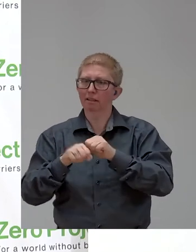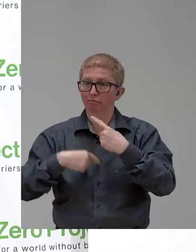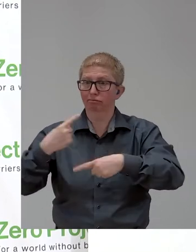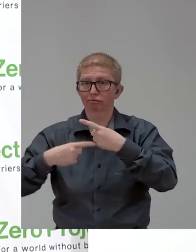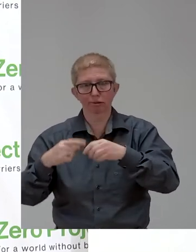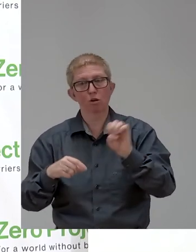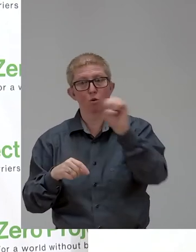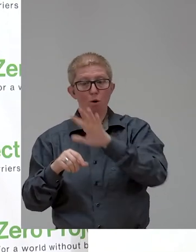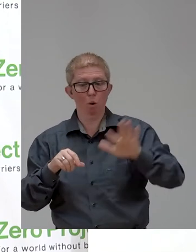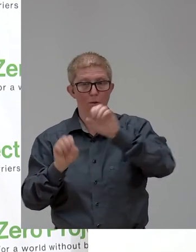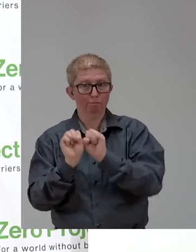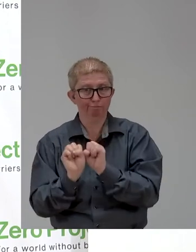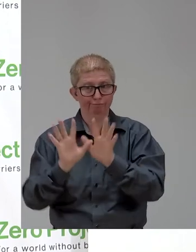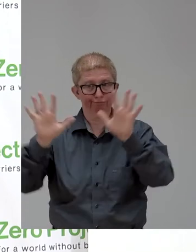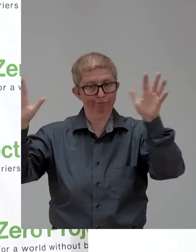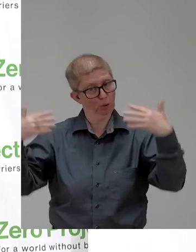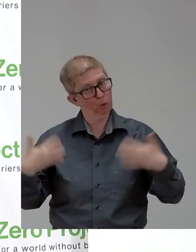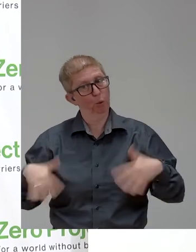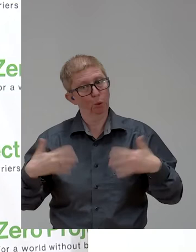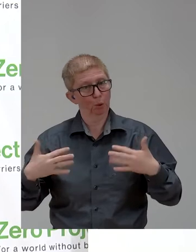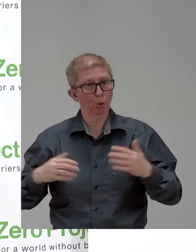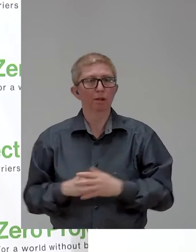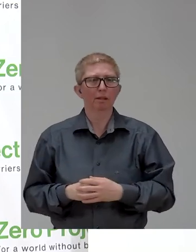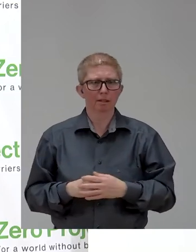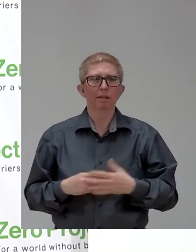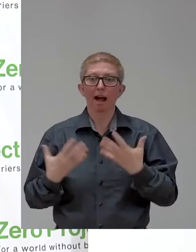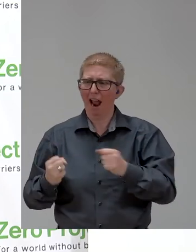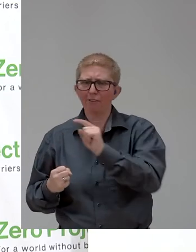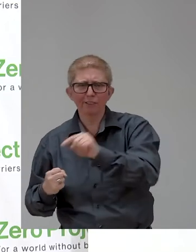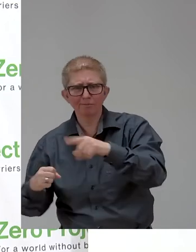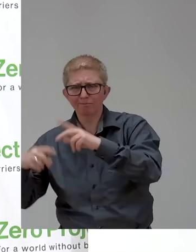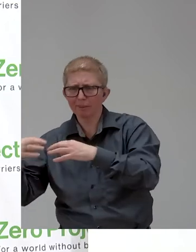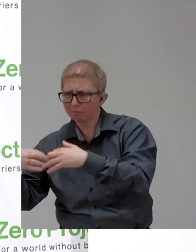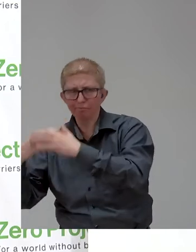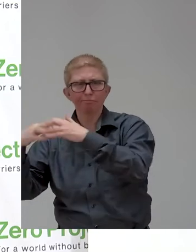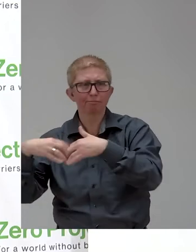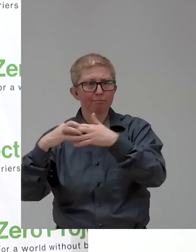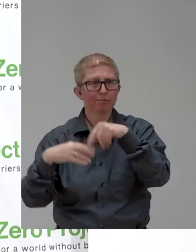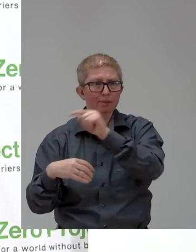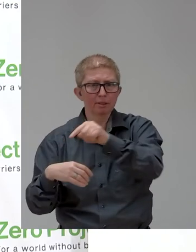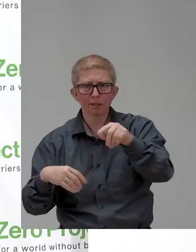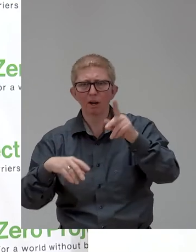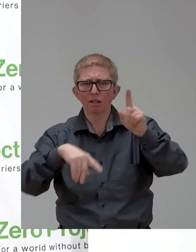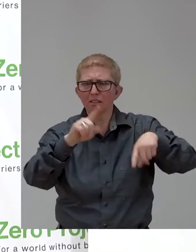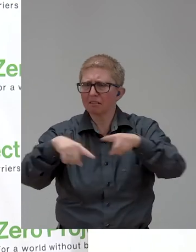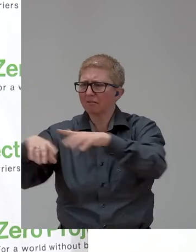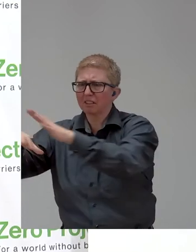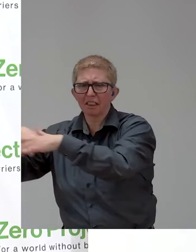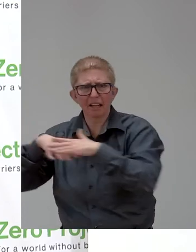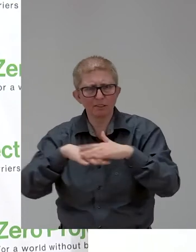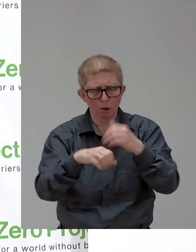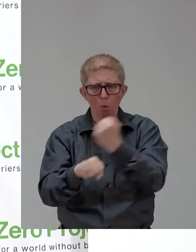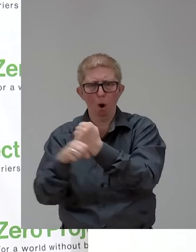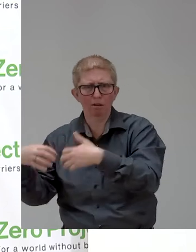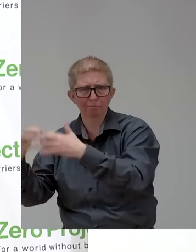so, I was also involved in the founding and in the leading of networks, and the latest network I was